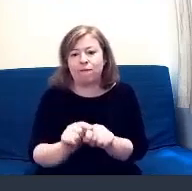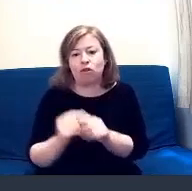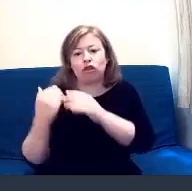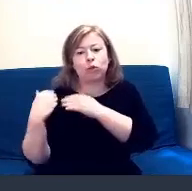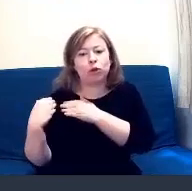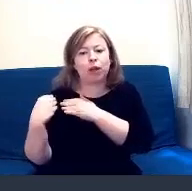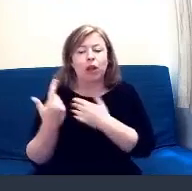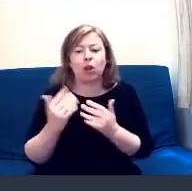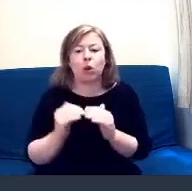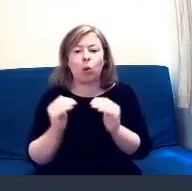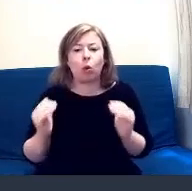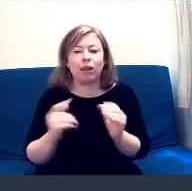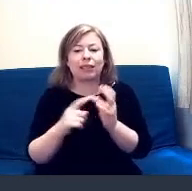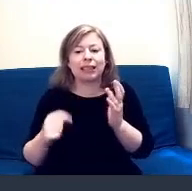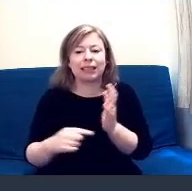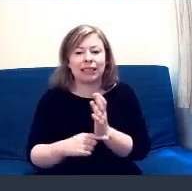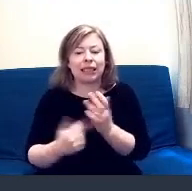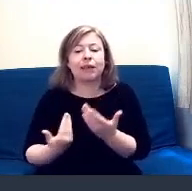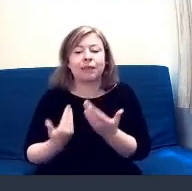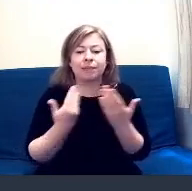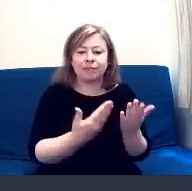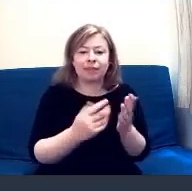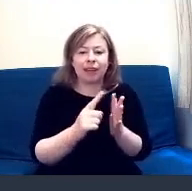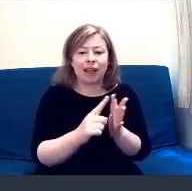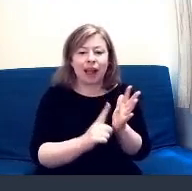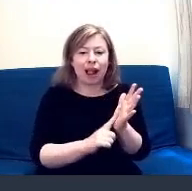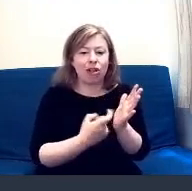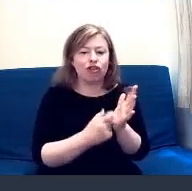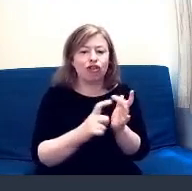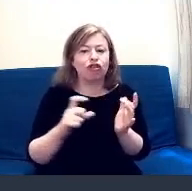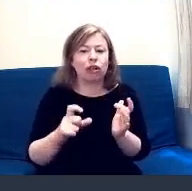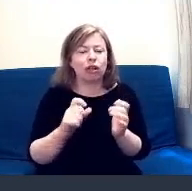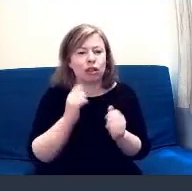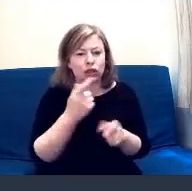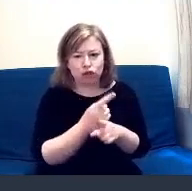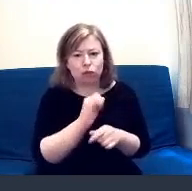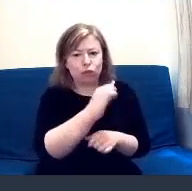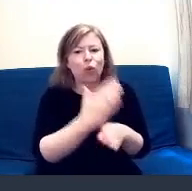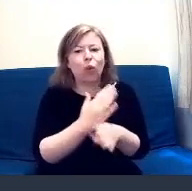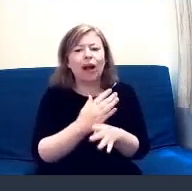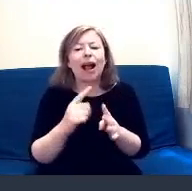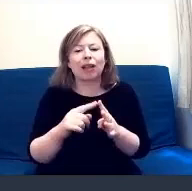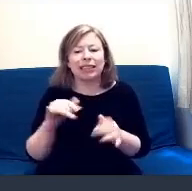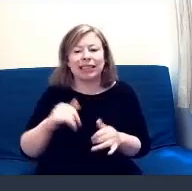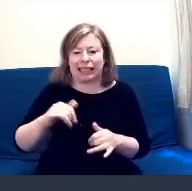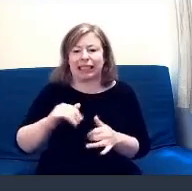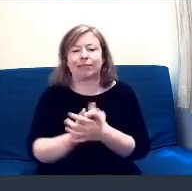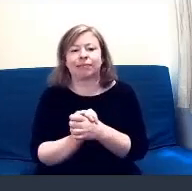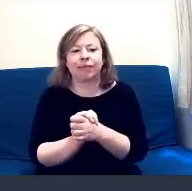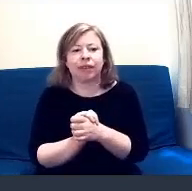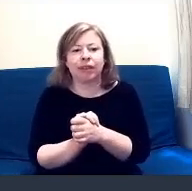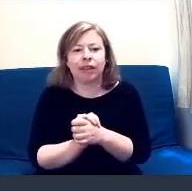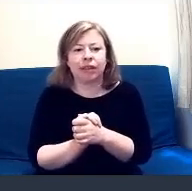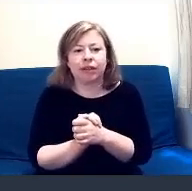So, Eric, you want to talk about your area of work? Yes. So a lot of the work